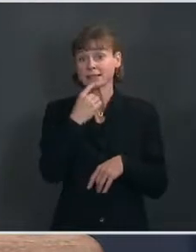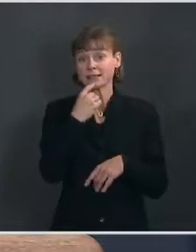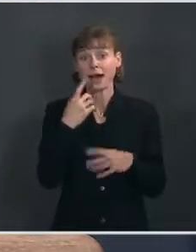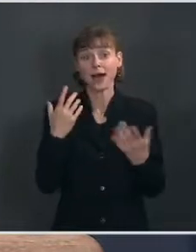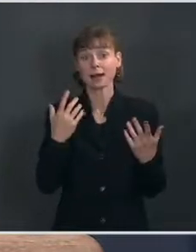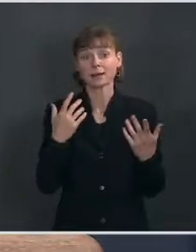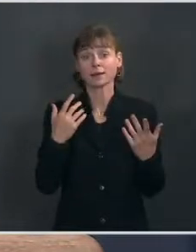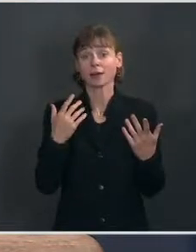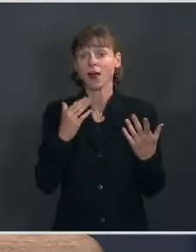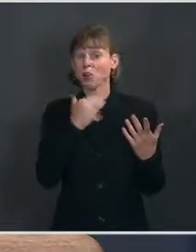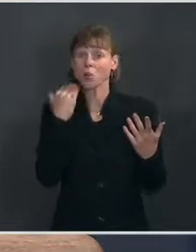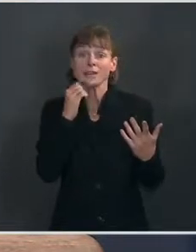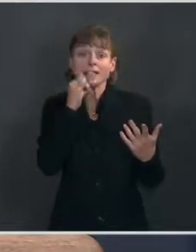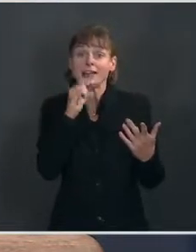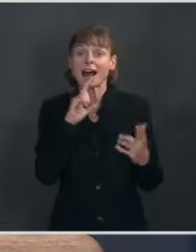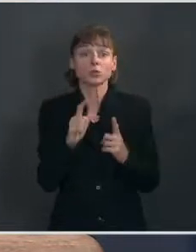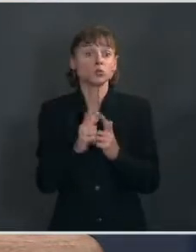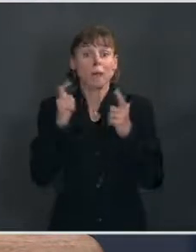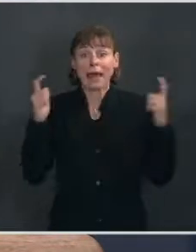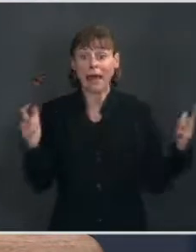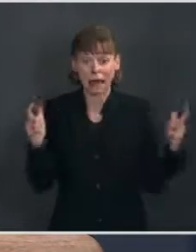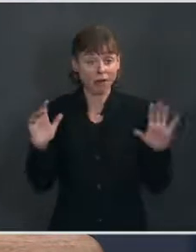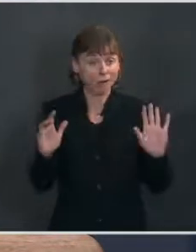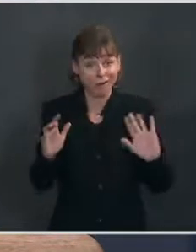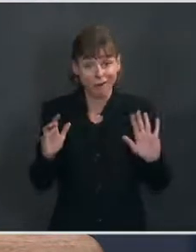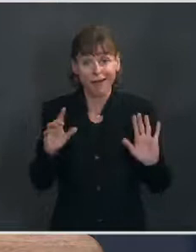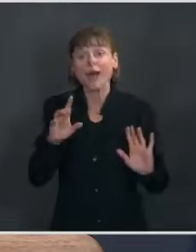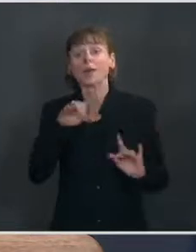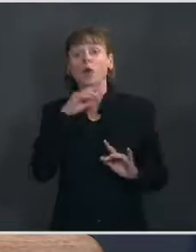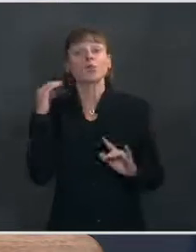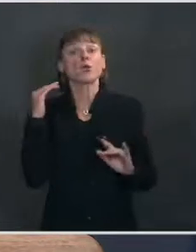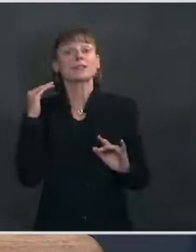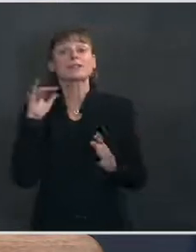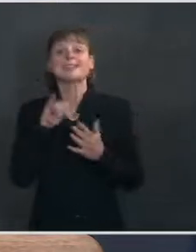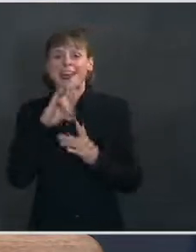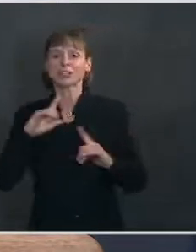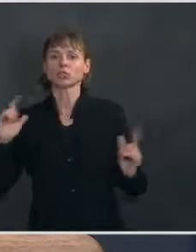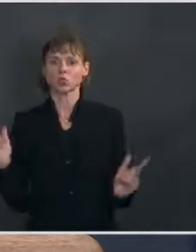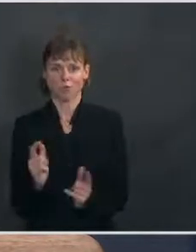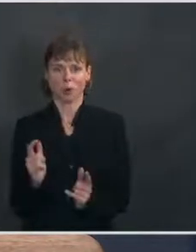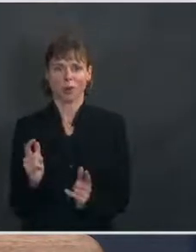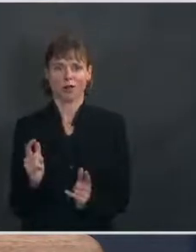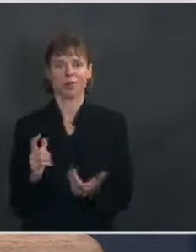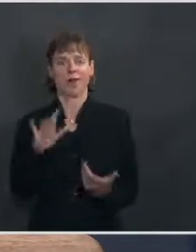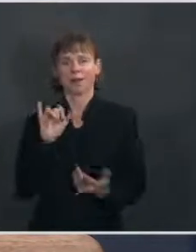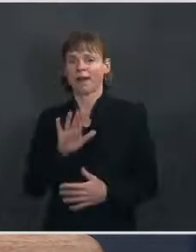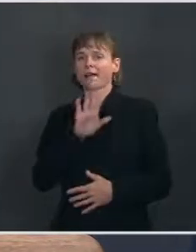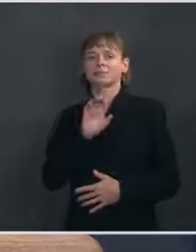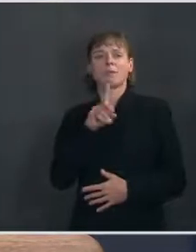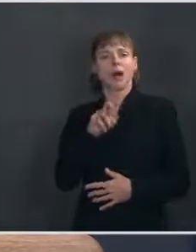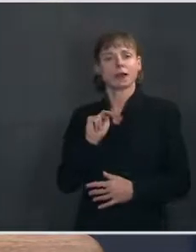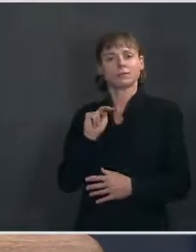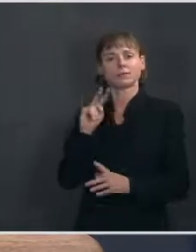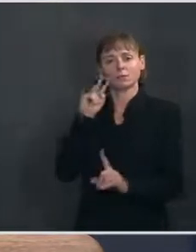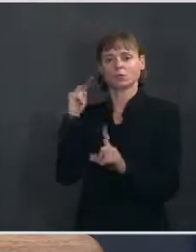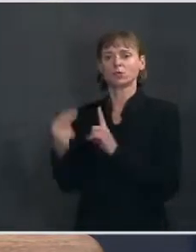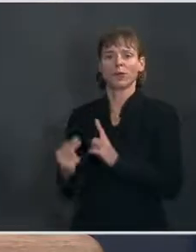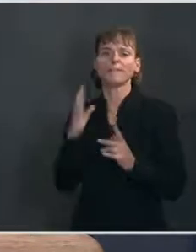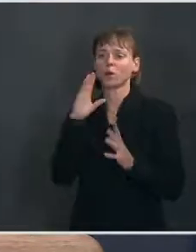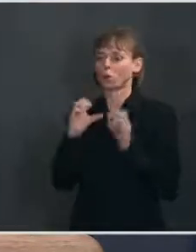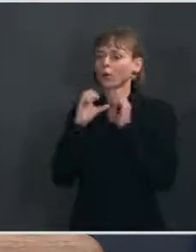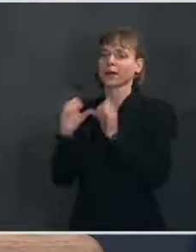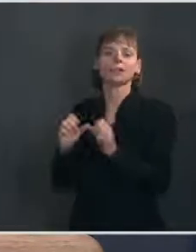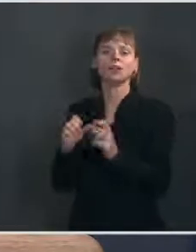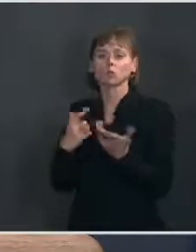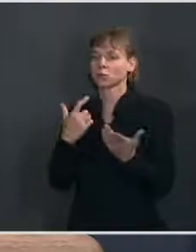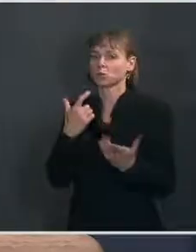that it is too big, this package. The risk is that it is too small. And that remains his view and it's one he'll certainly express today. Go